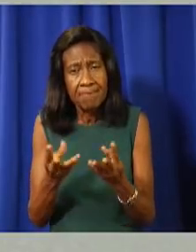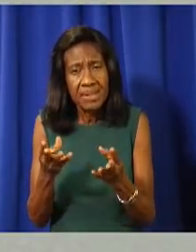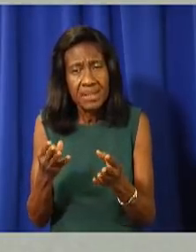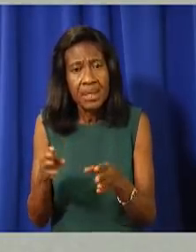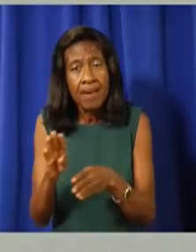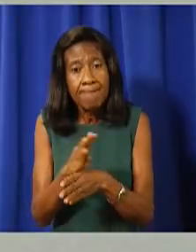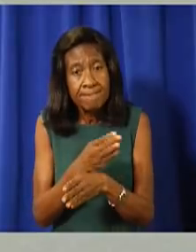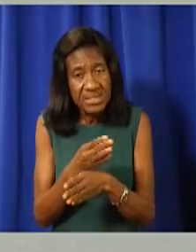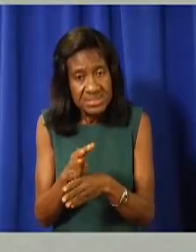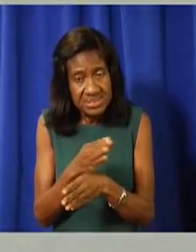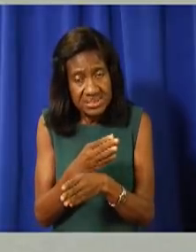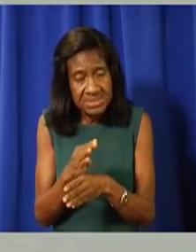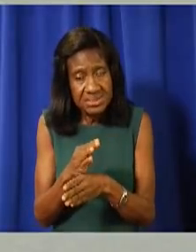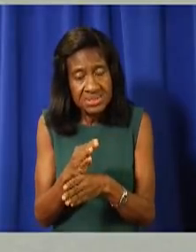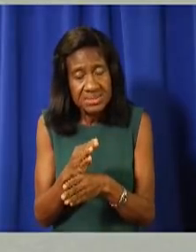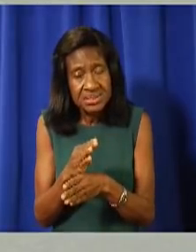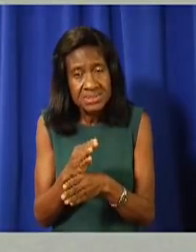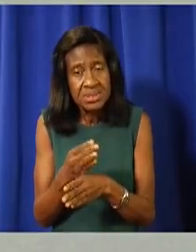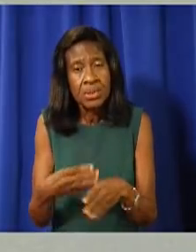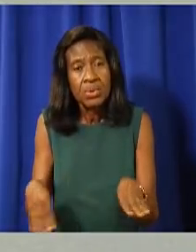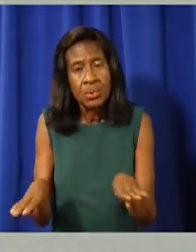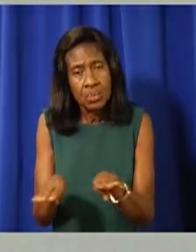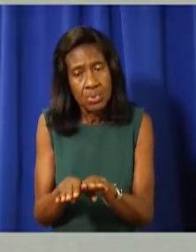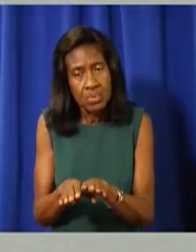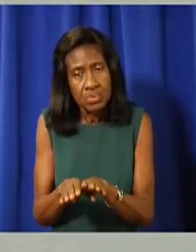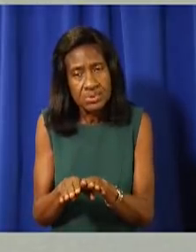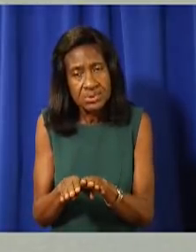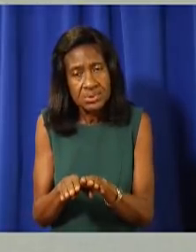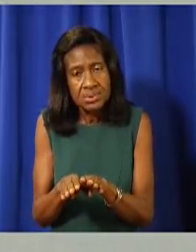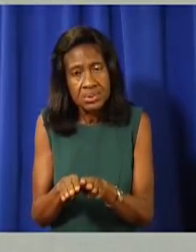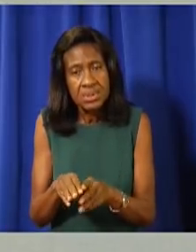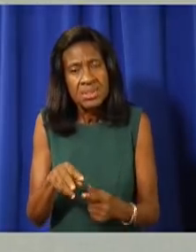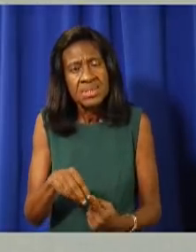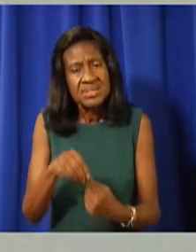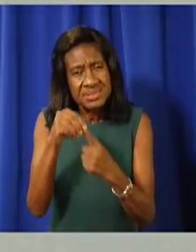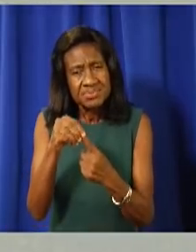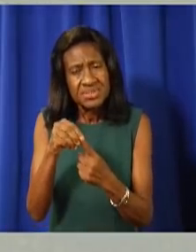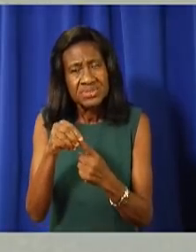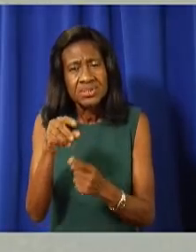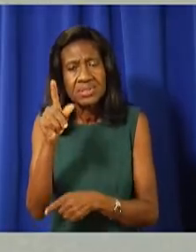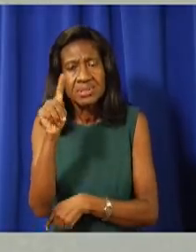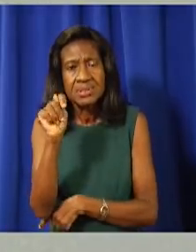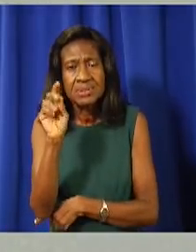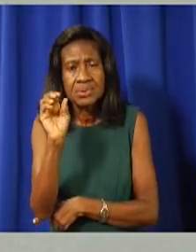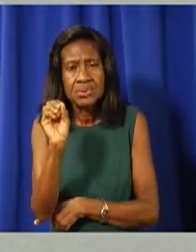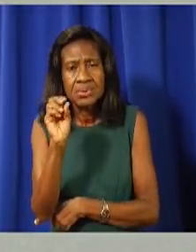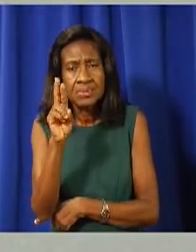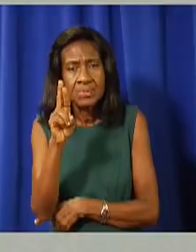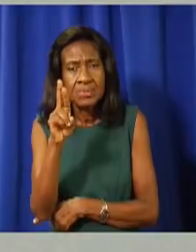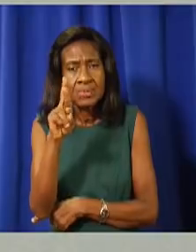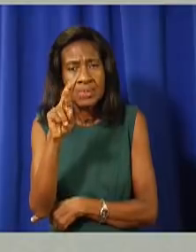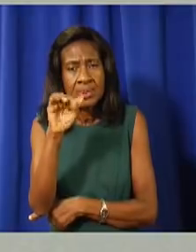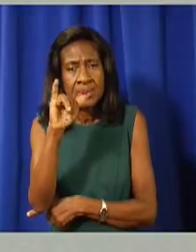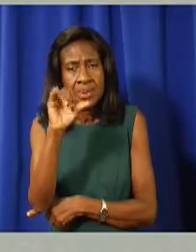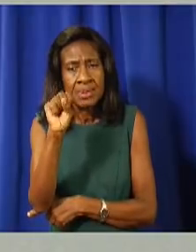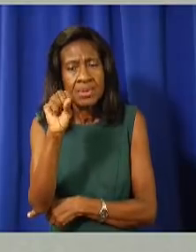the many people connected to the tourism industry who cannot earn a living in their chosen profession.